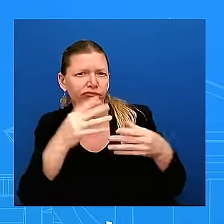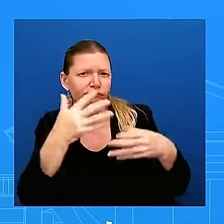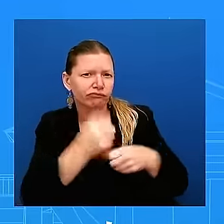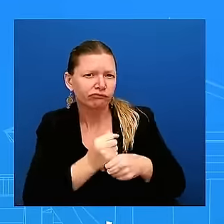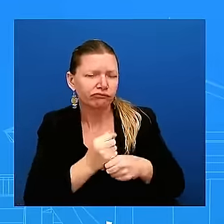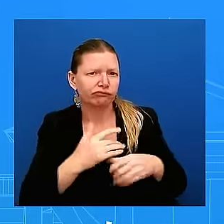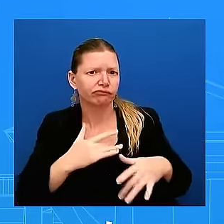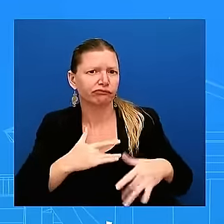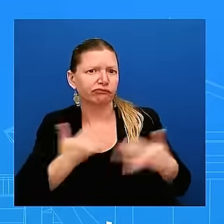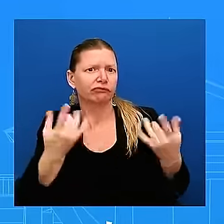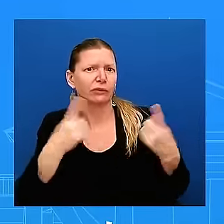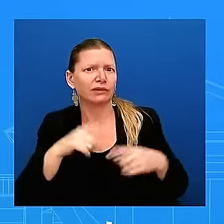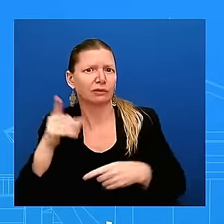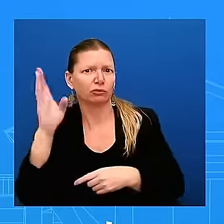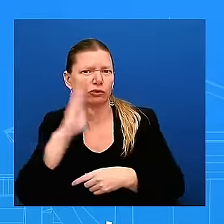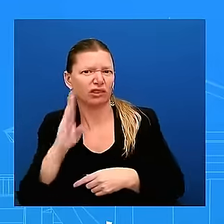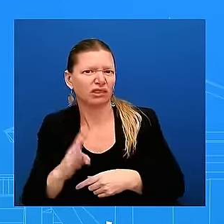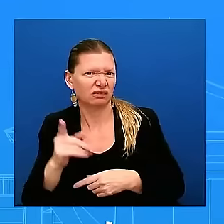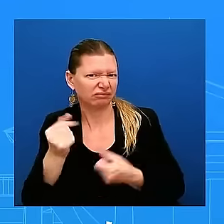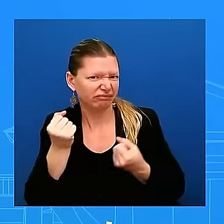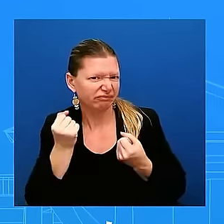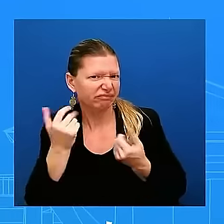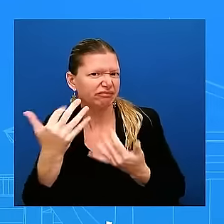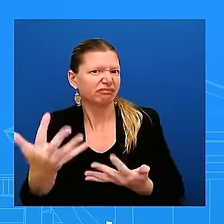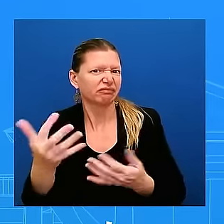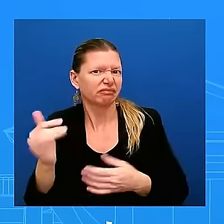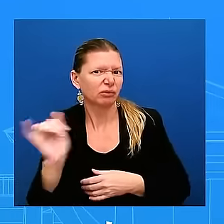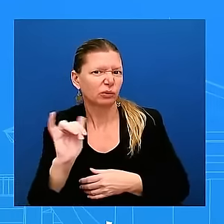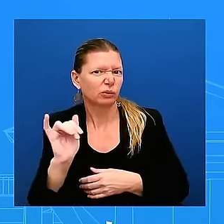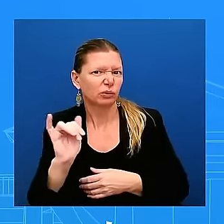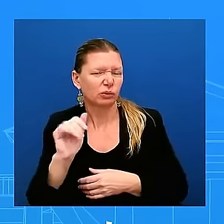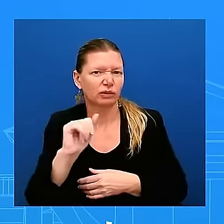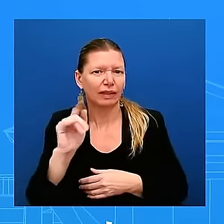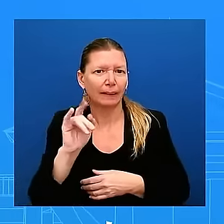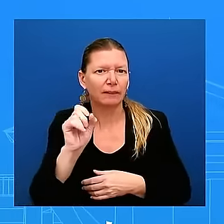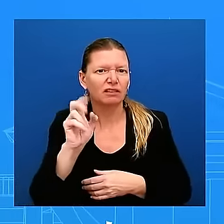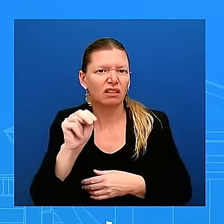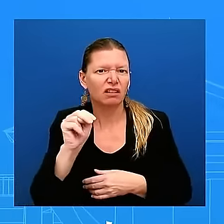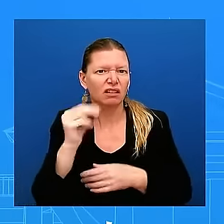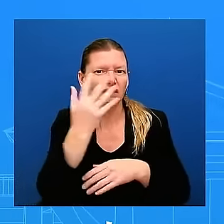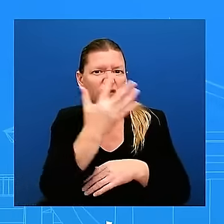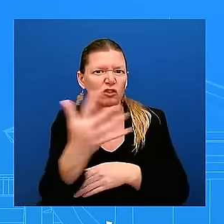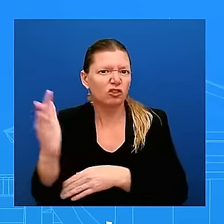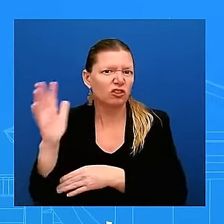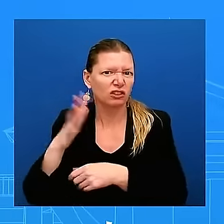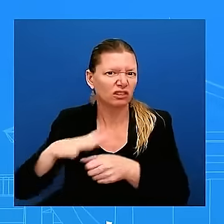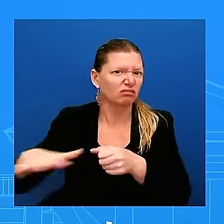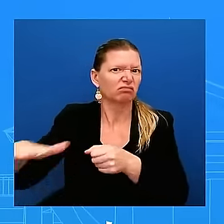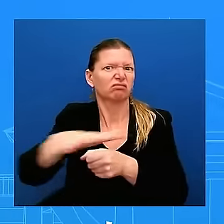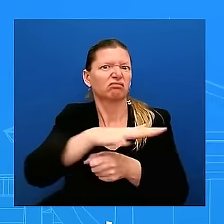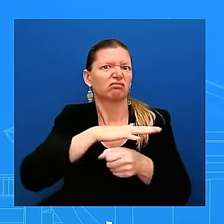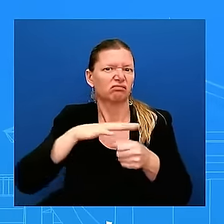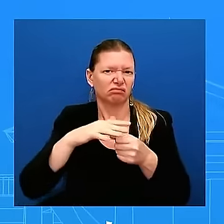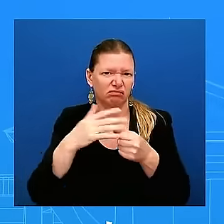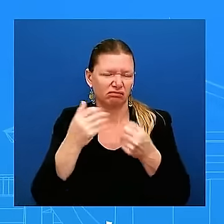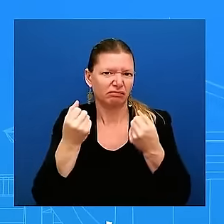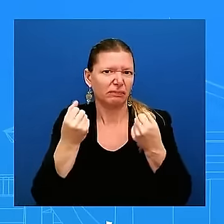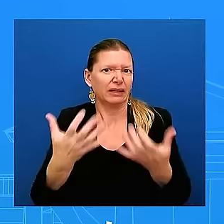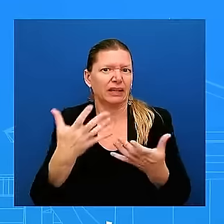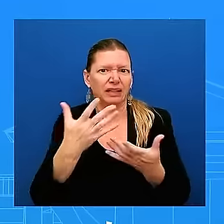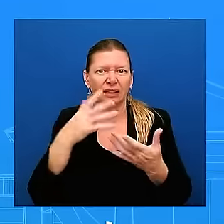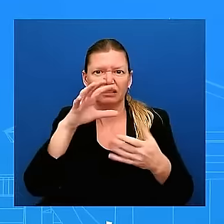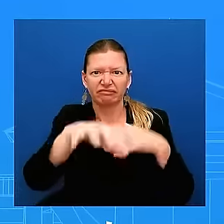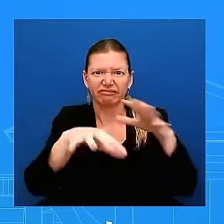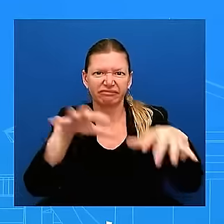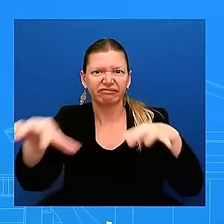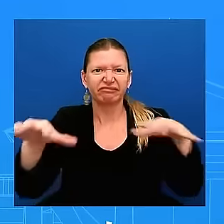amazon's on fire many parts of brazil are uh having record-breaking wildfires uh is the u.s working with